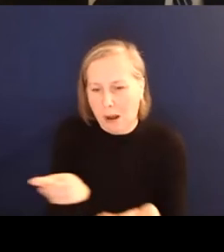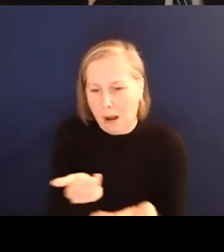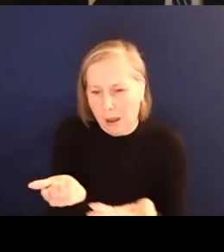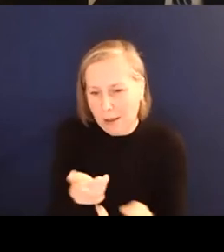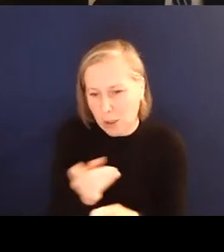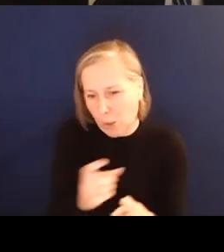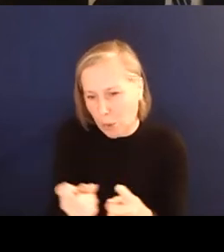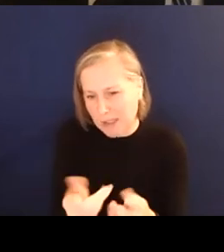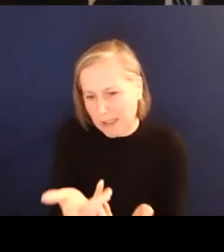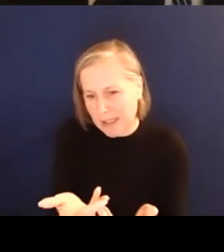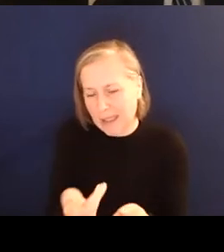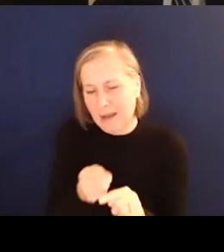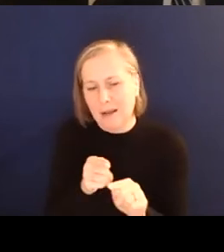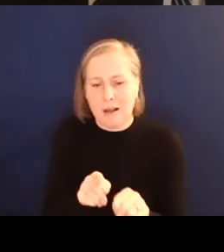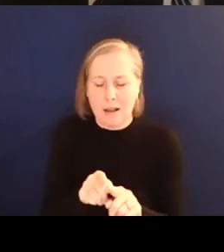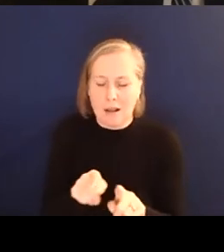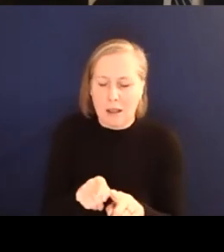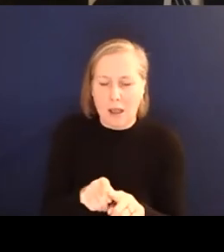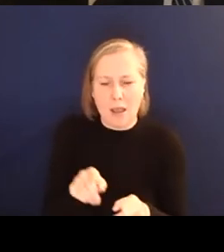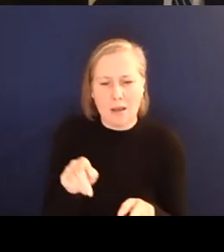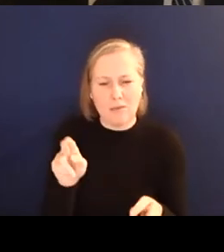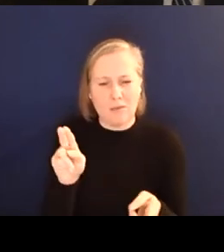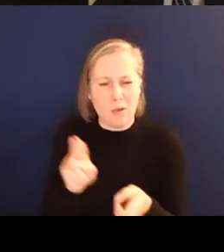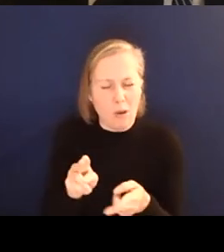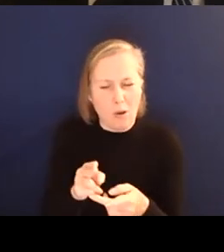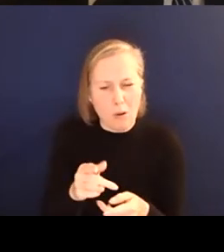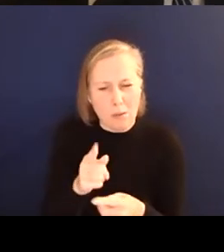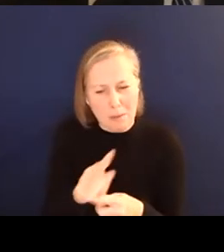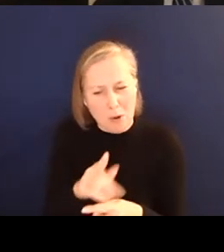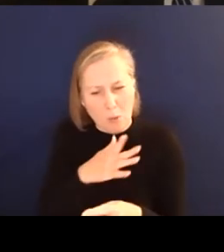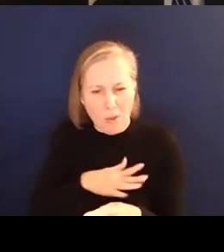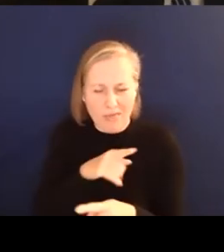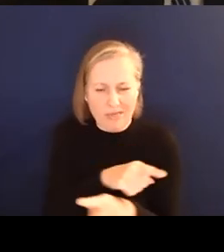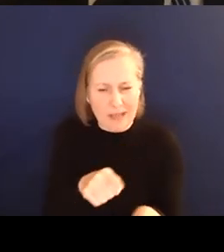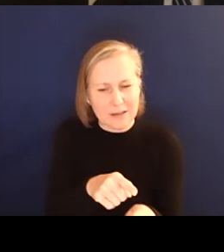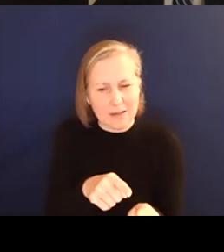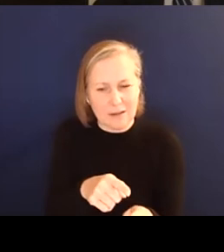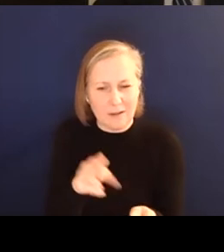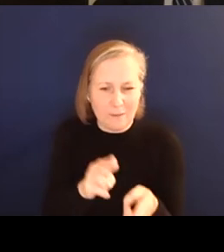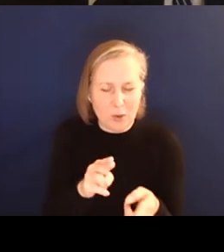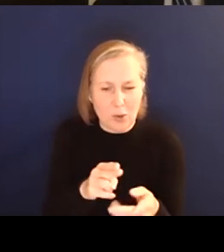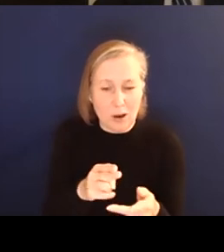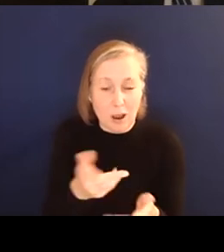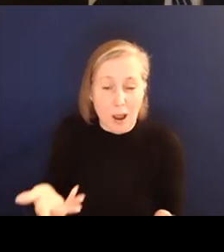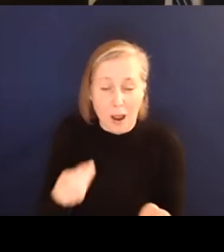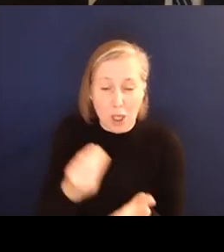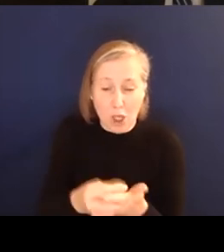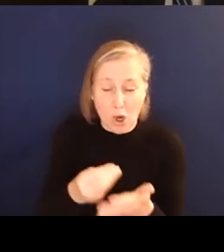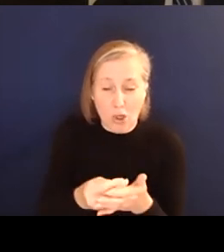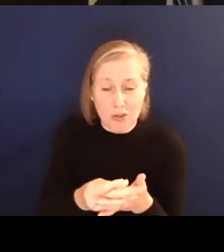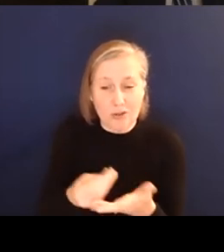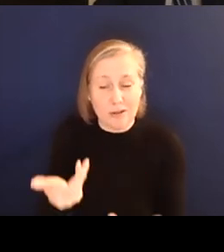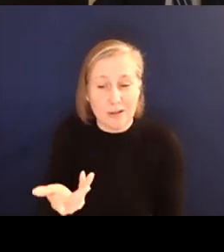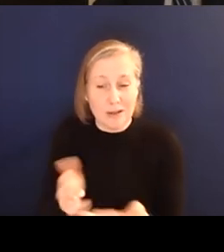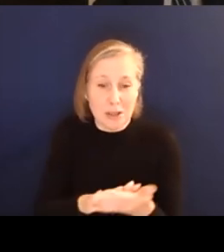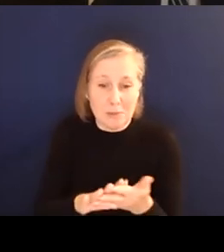where there might be a, a low volume, low number of people that want those supplies and a high cost. something that could be.